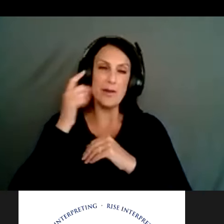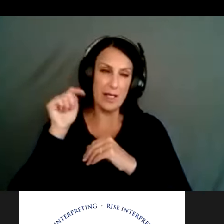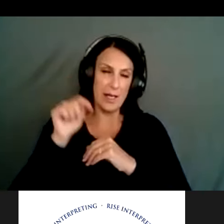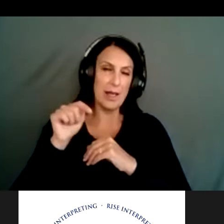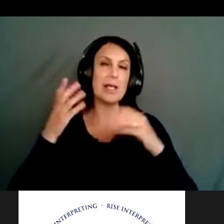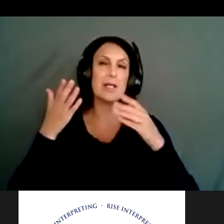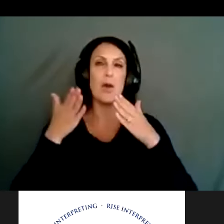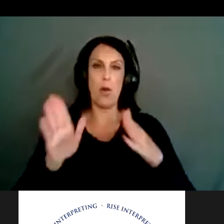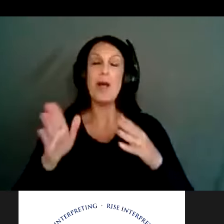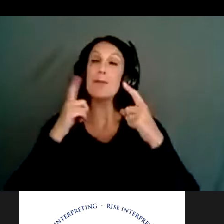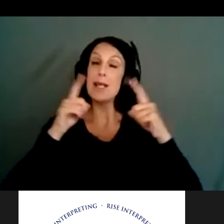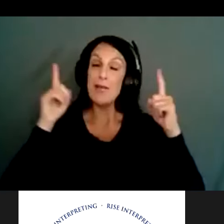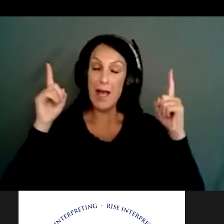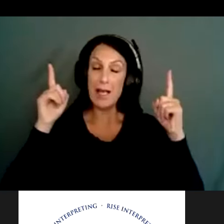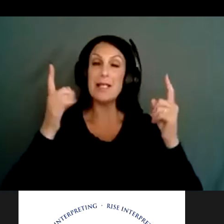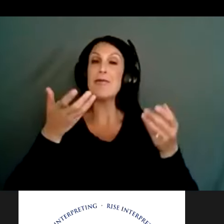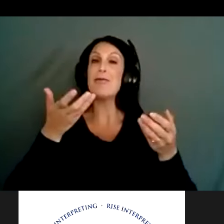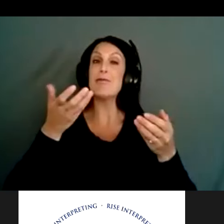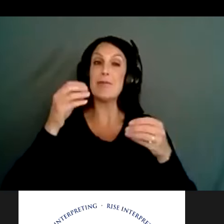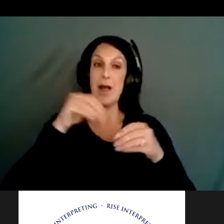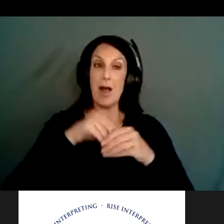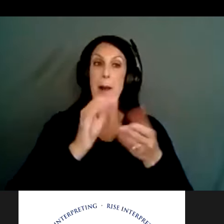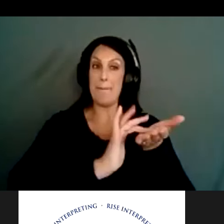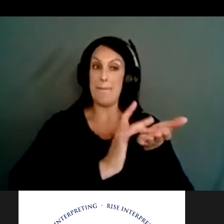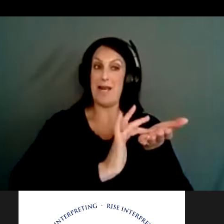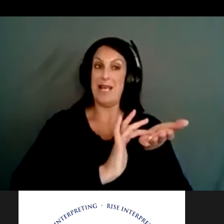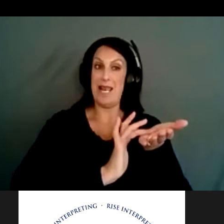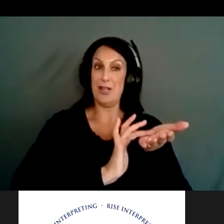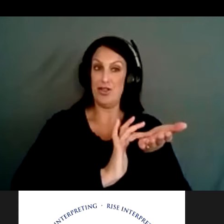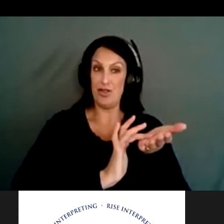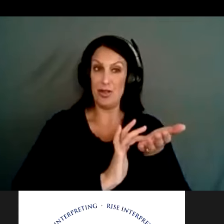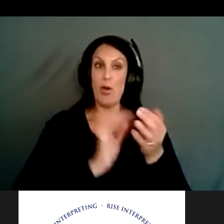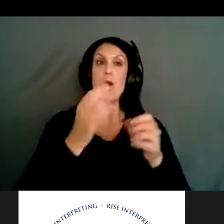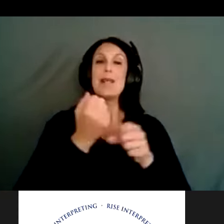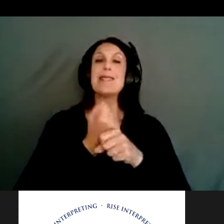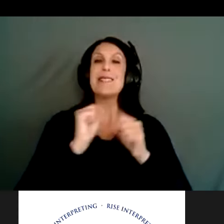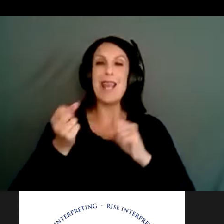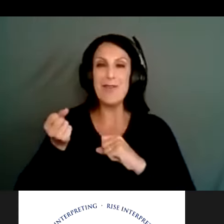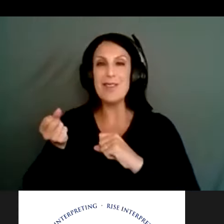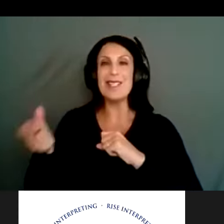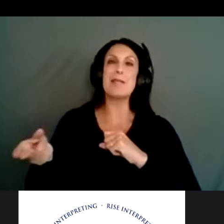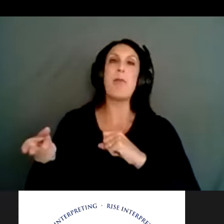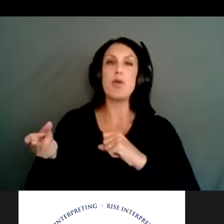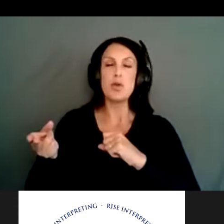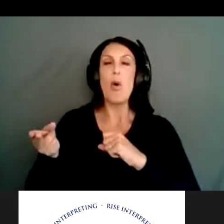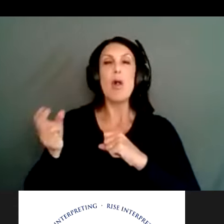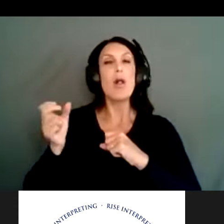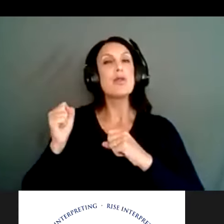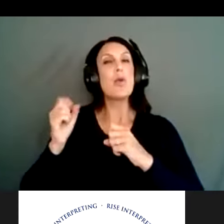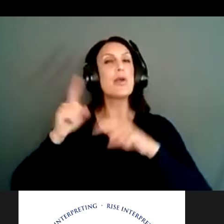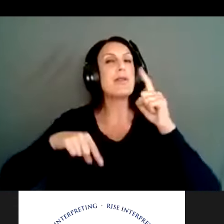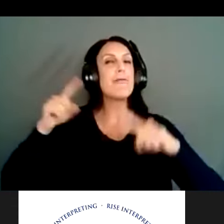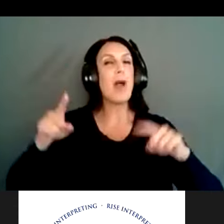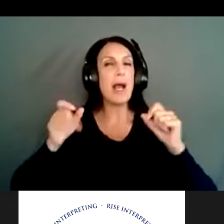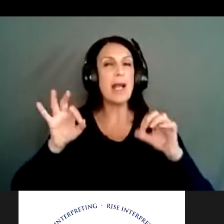communities and counties have medication take-back days or safe disposal efforts. So there's a variety of efforts.